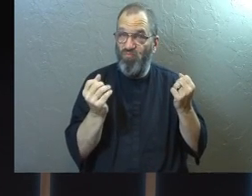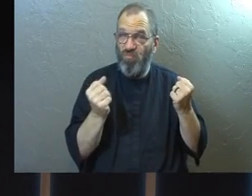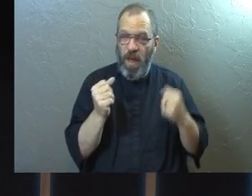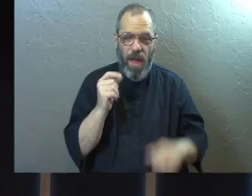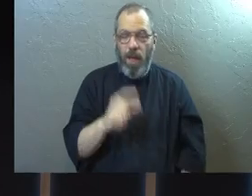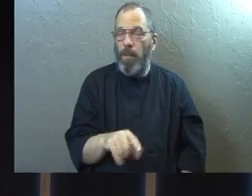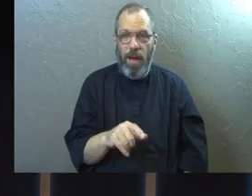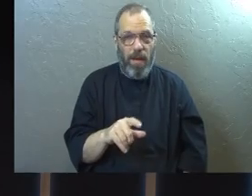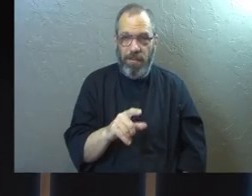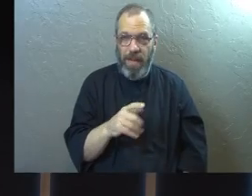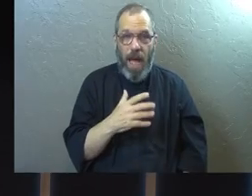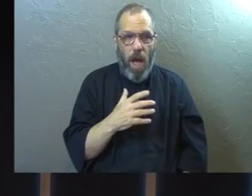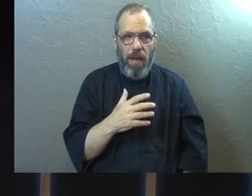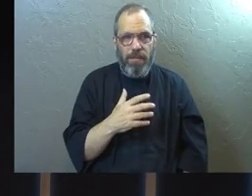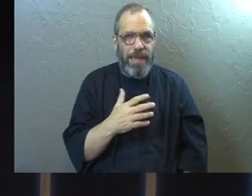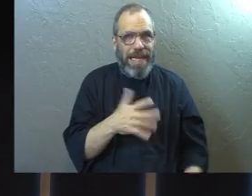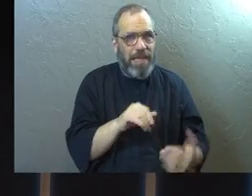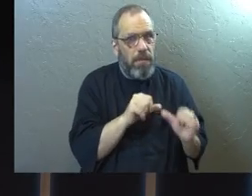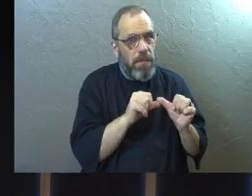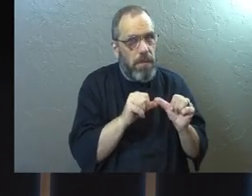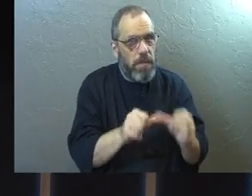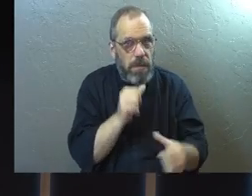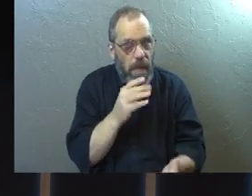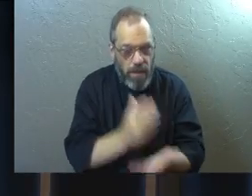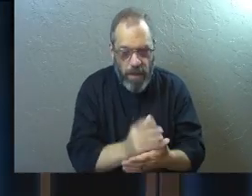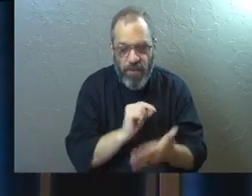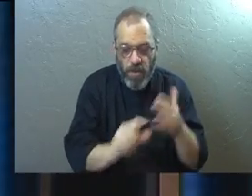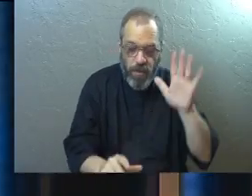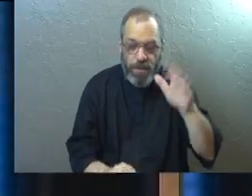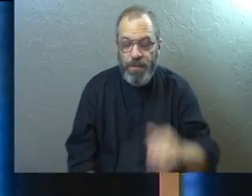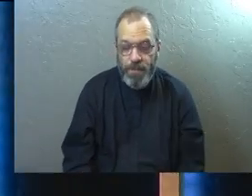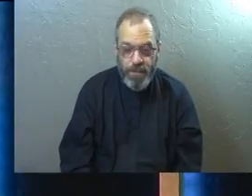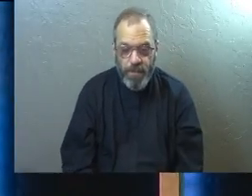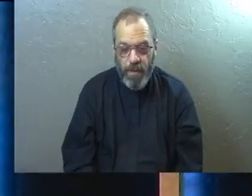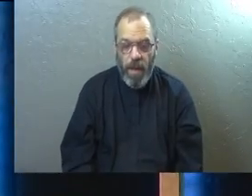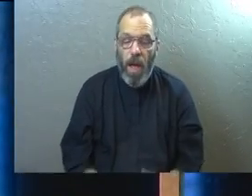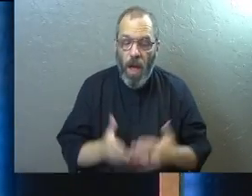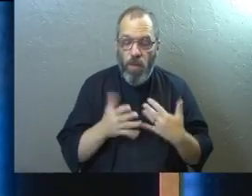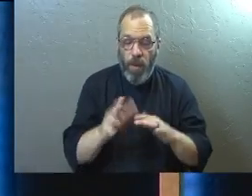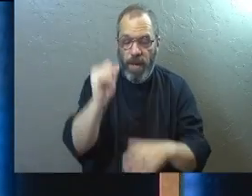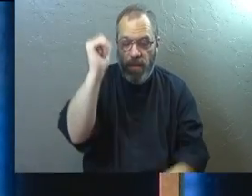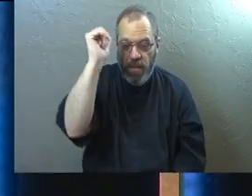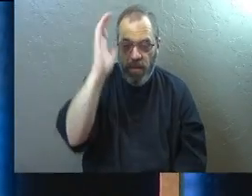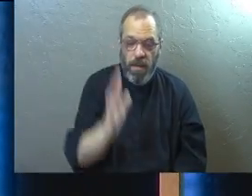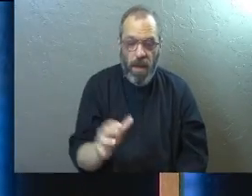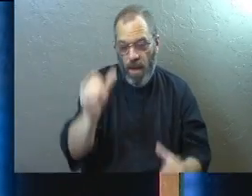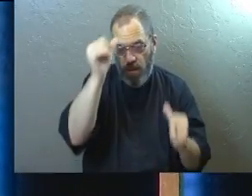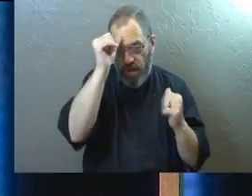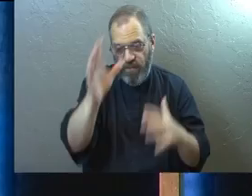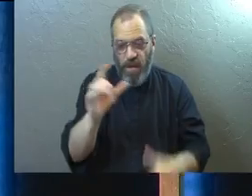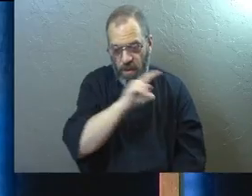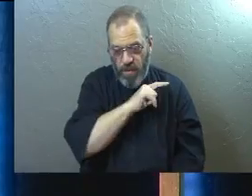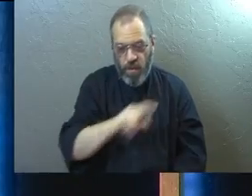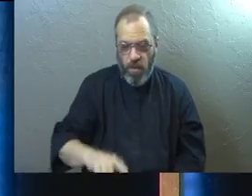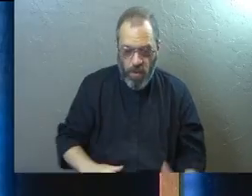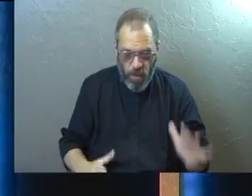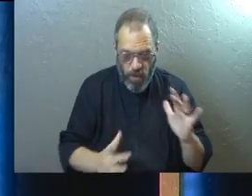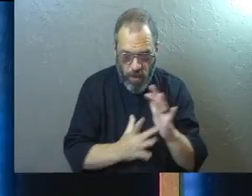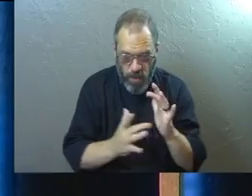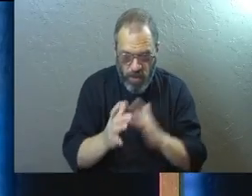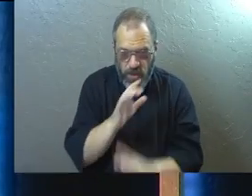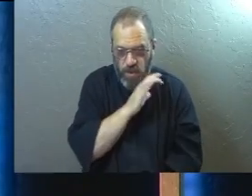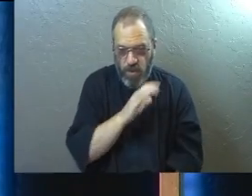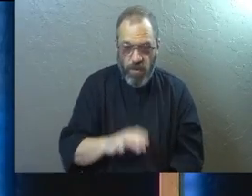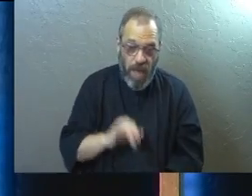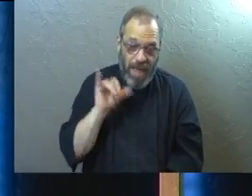But he's not even taking a breath, just so you know. Verse 3. All praise to God, the Father of our Lord Jesus